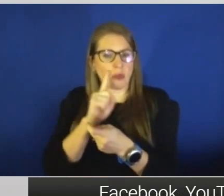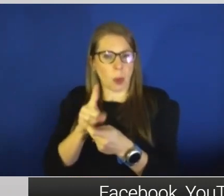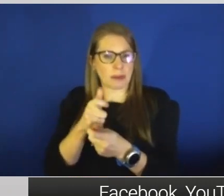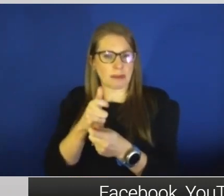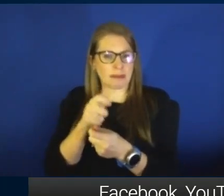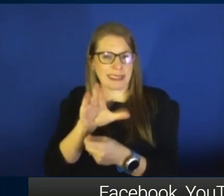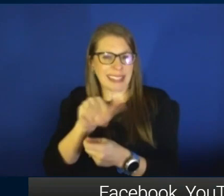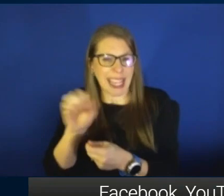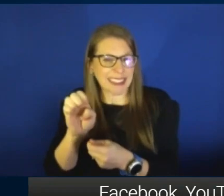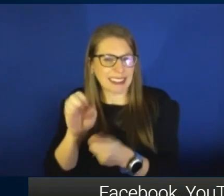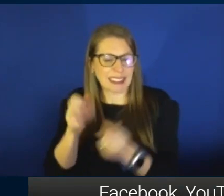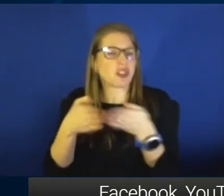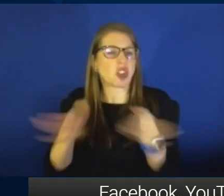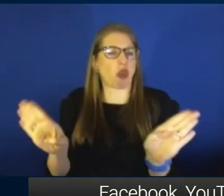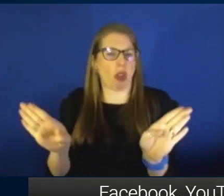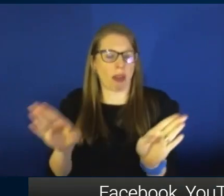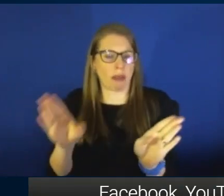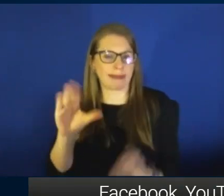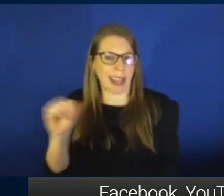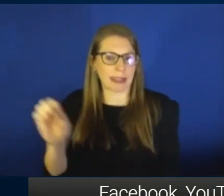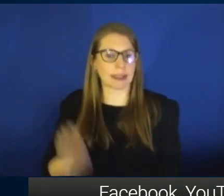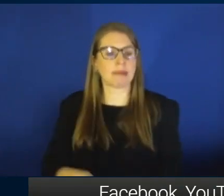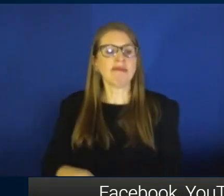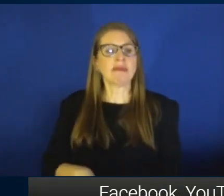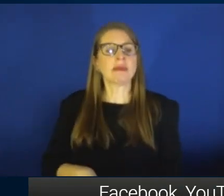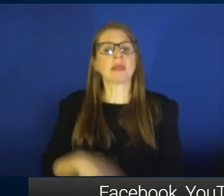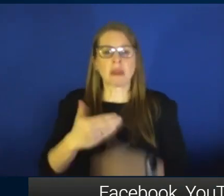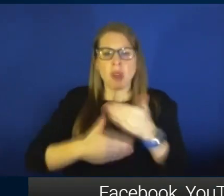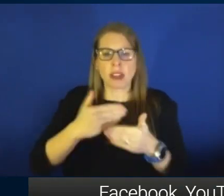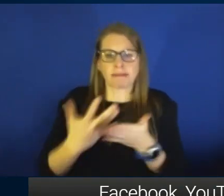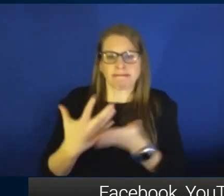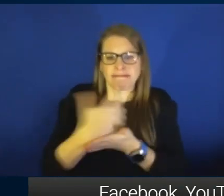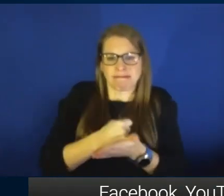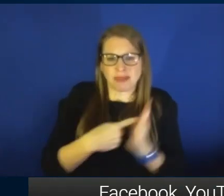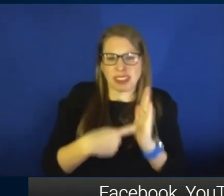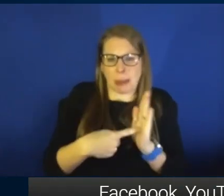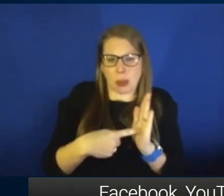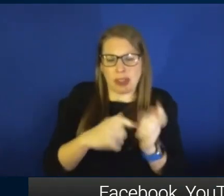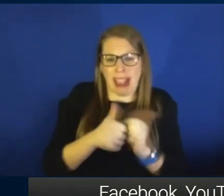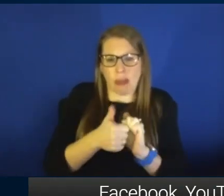So talk about the process of collecting the samples. How is that done?